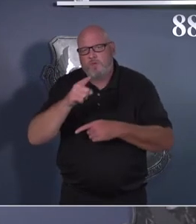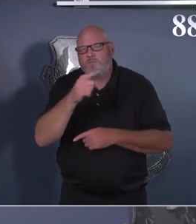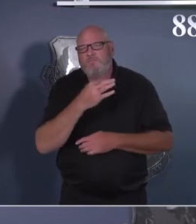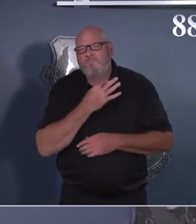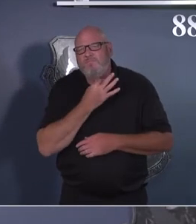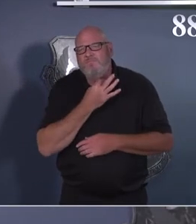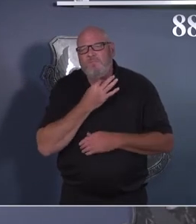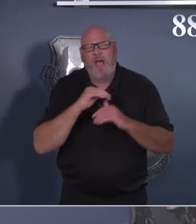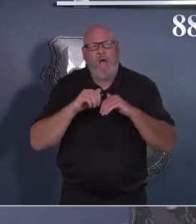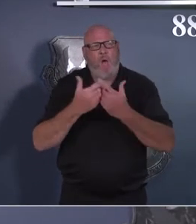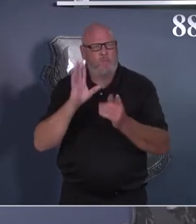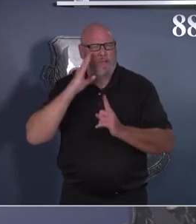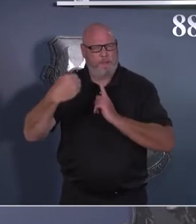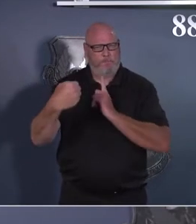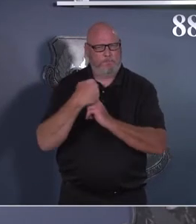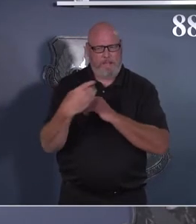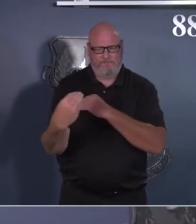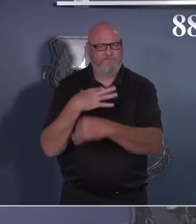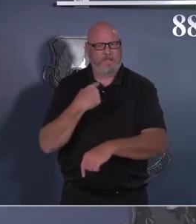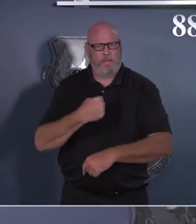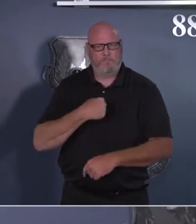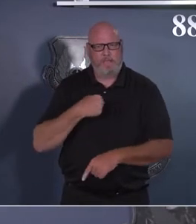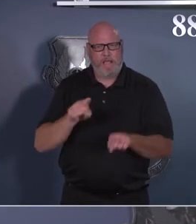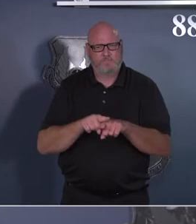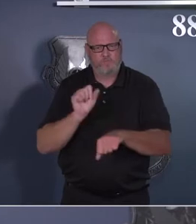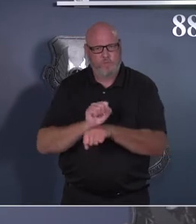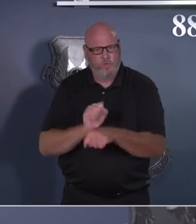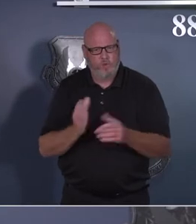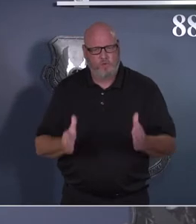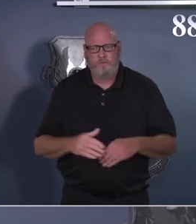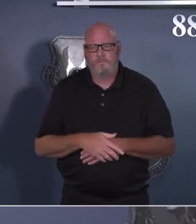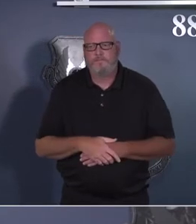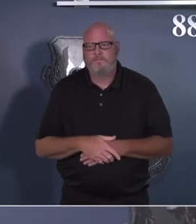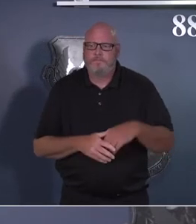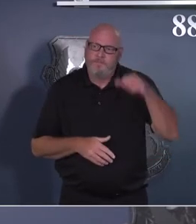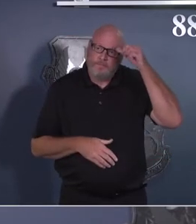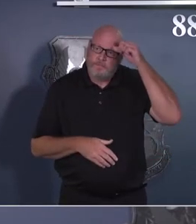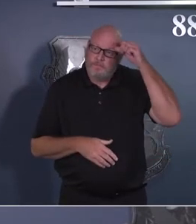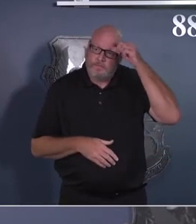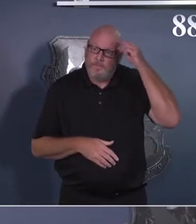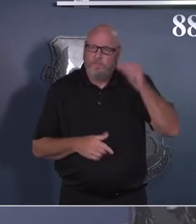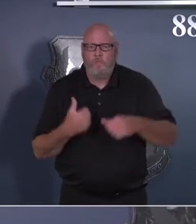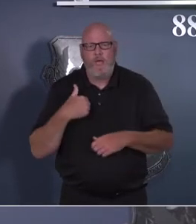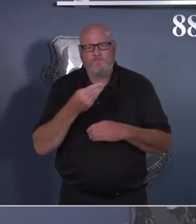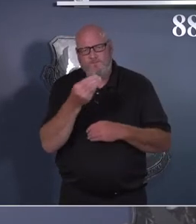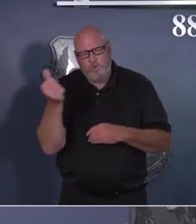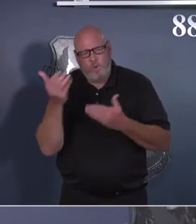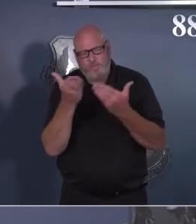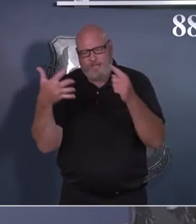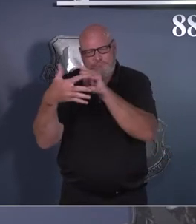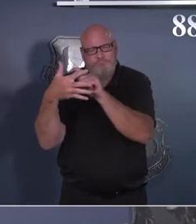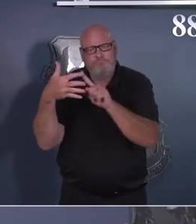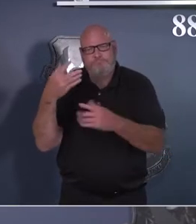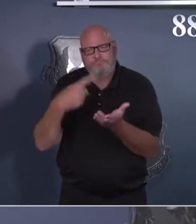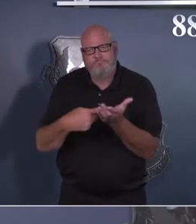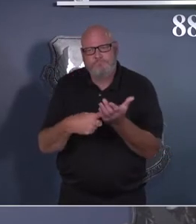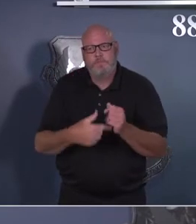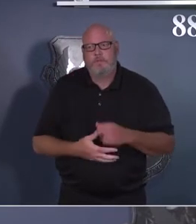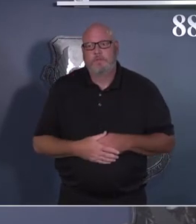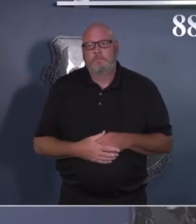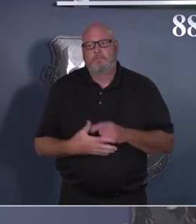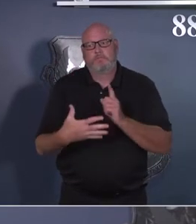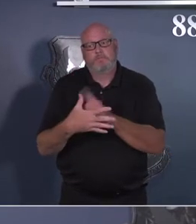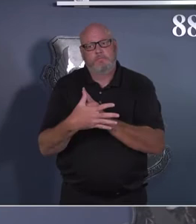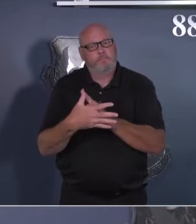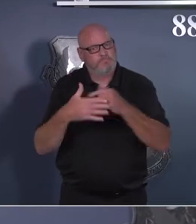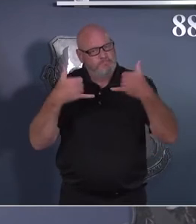What changes under health protection condition bravo? Well, there's a couple things. One, we're going to continue to keep wearing the mask. That